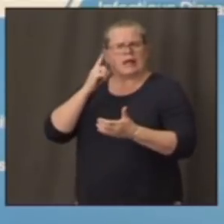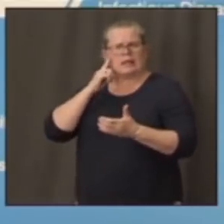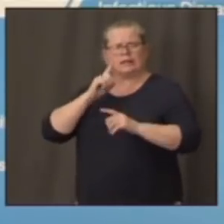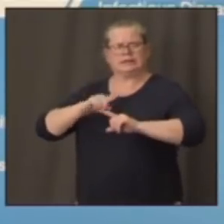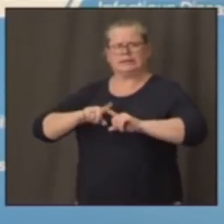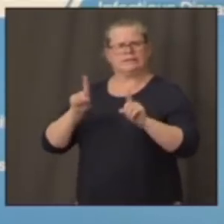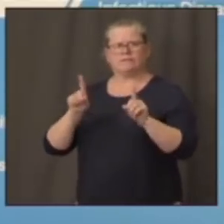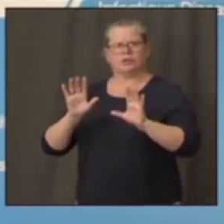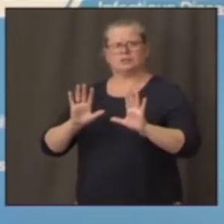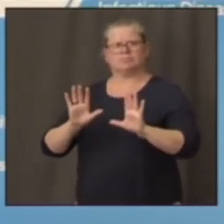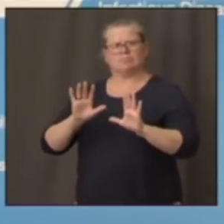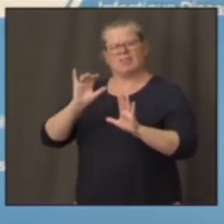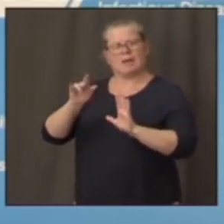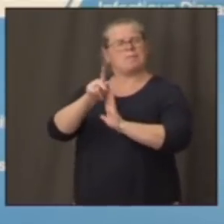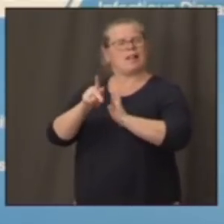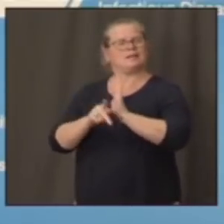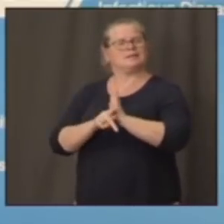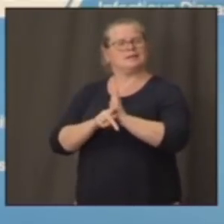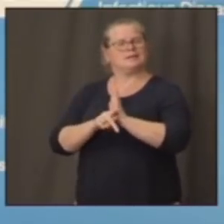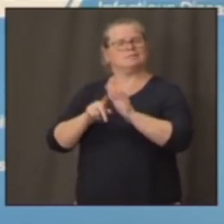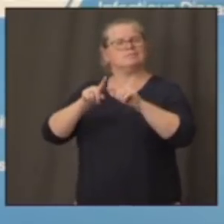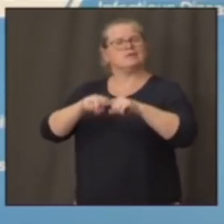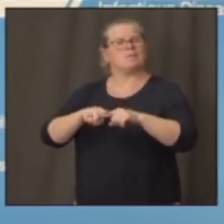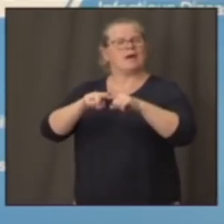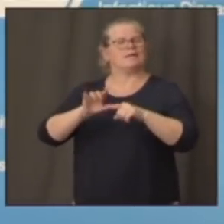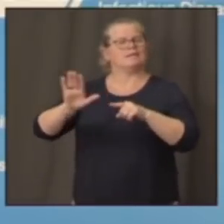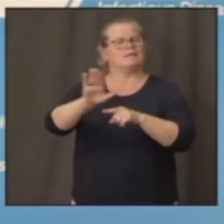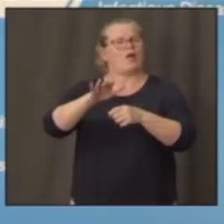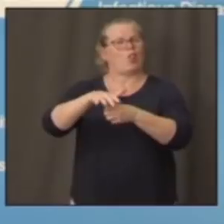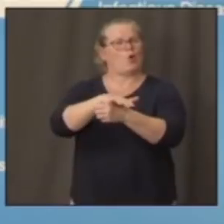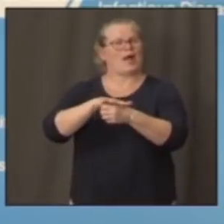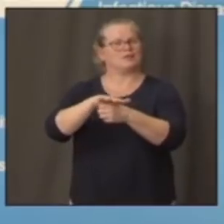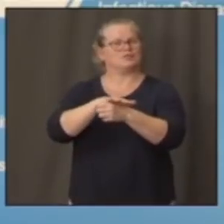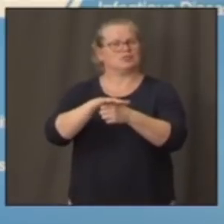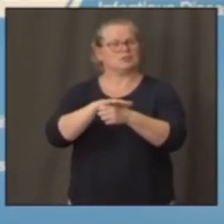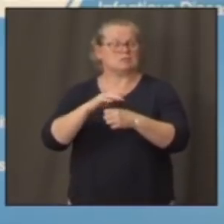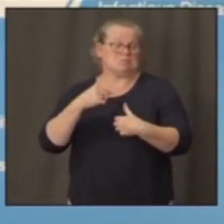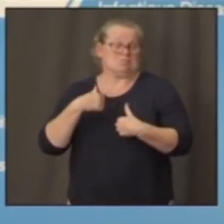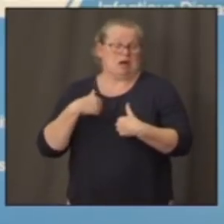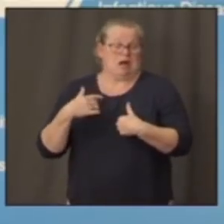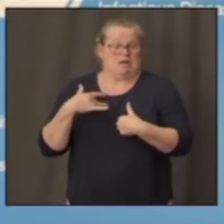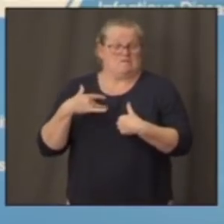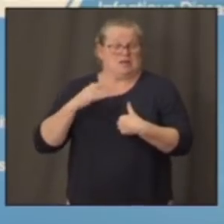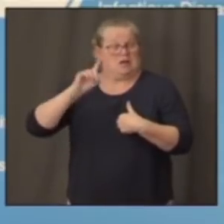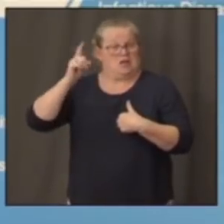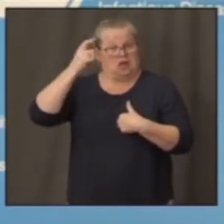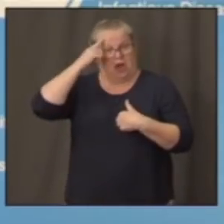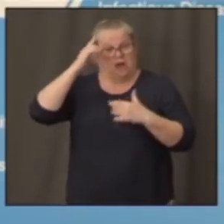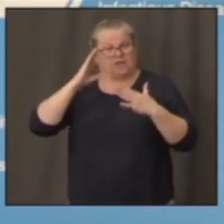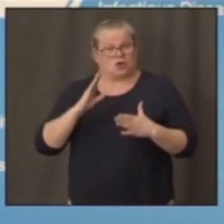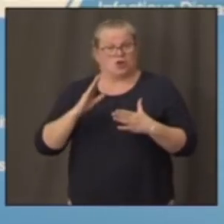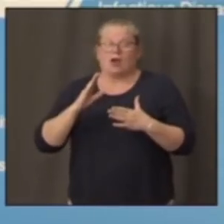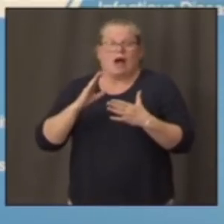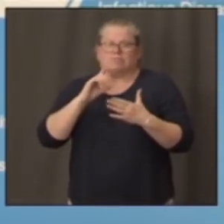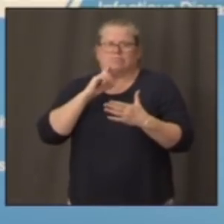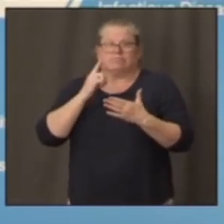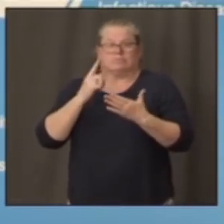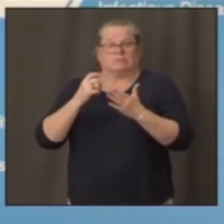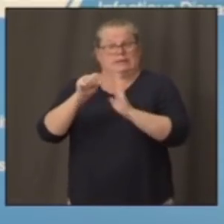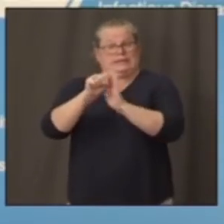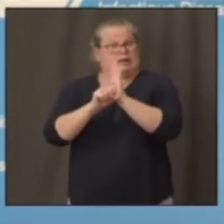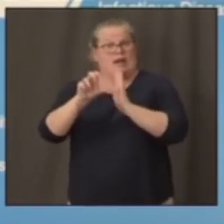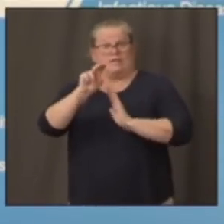location. I think that the governor and the health officials, and again, I'm new to this for the state of Connecticut